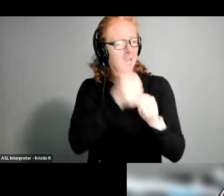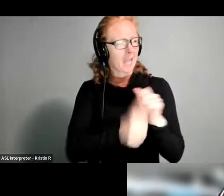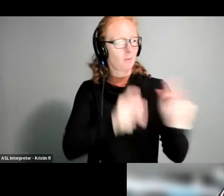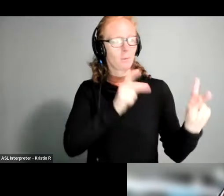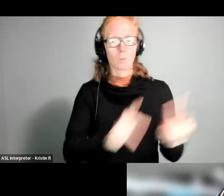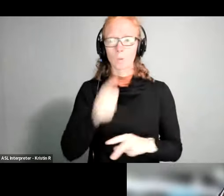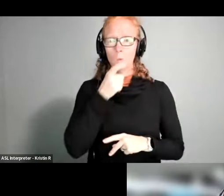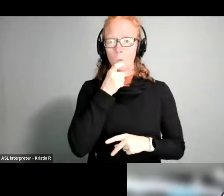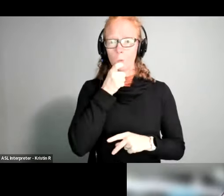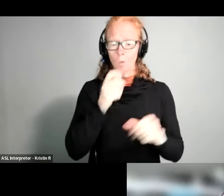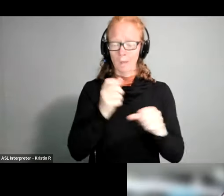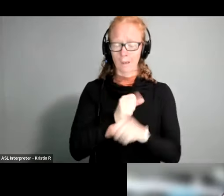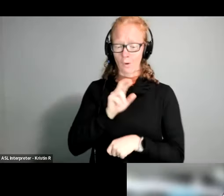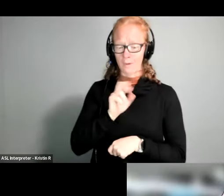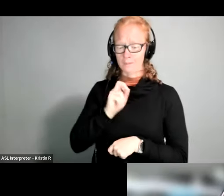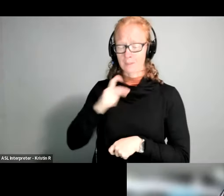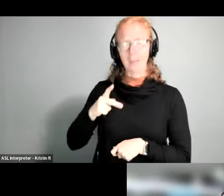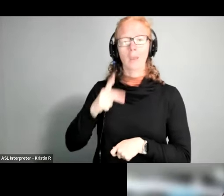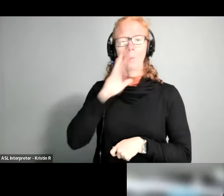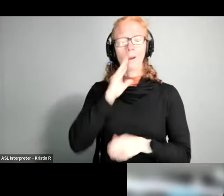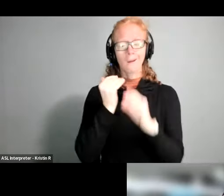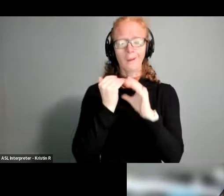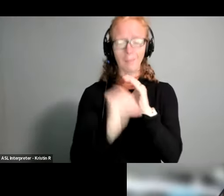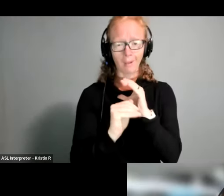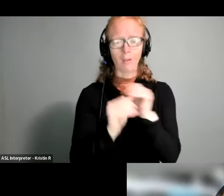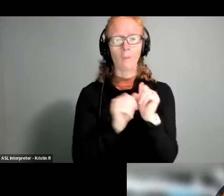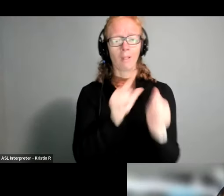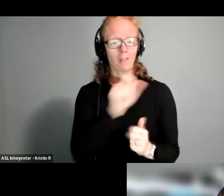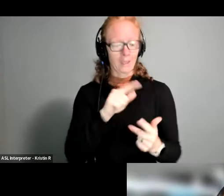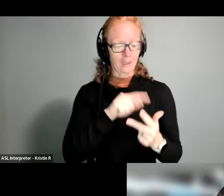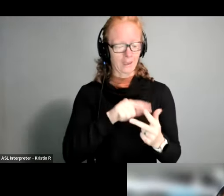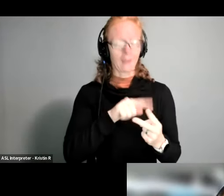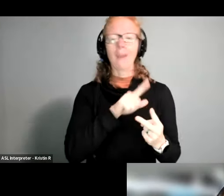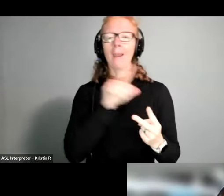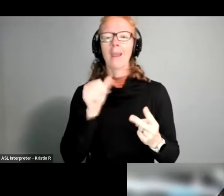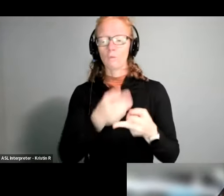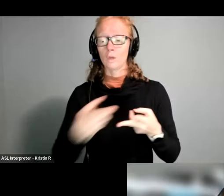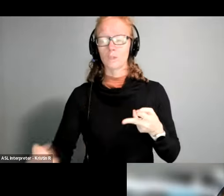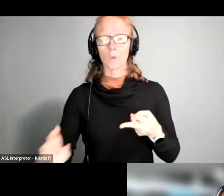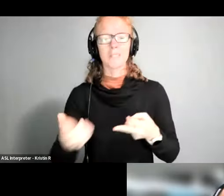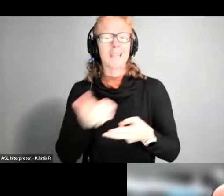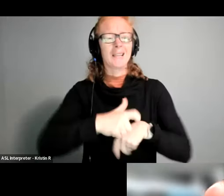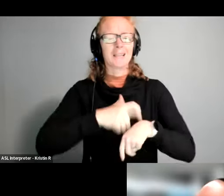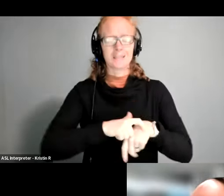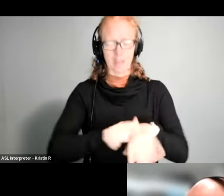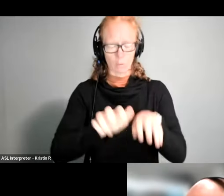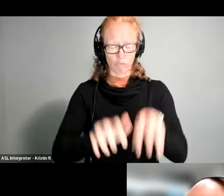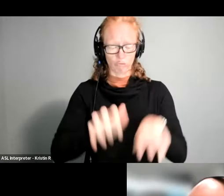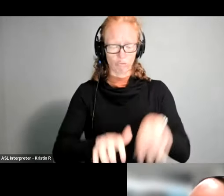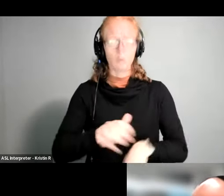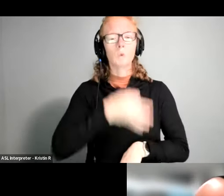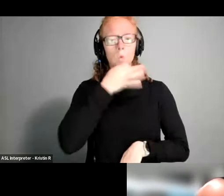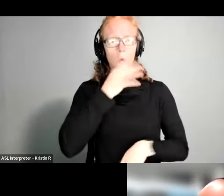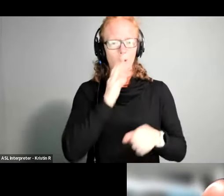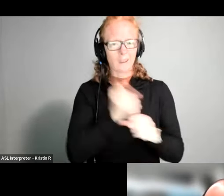will receive an email with links to the event video and the resources that are posted in the chat within a few days